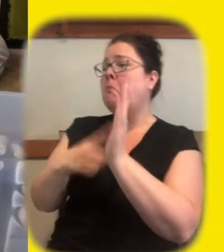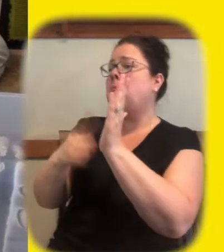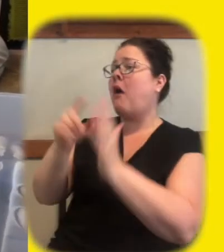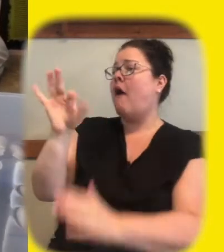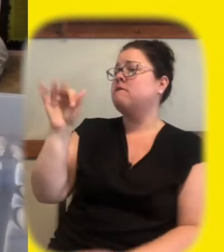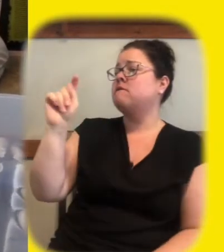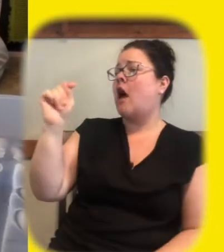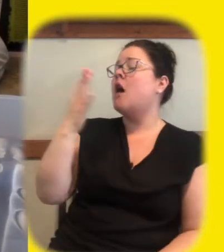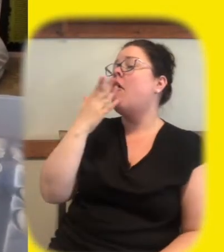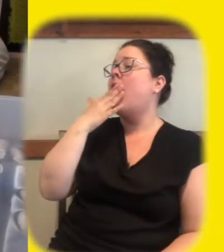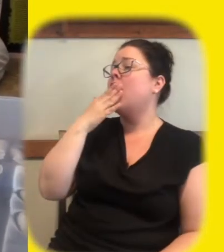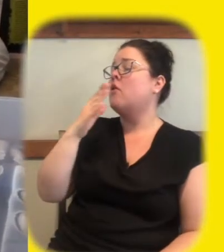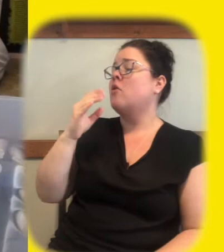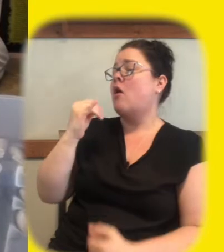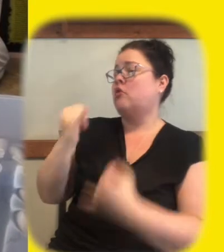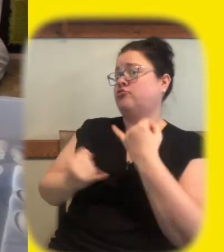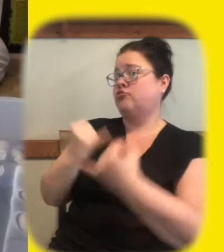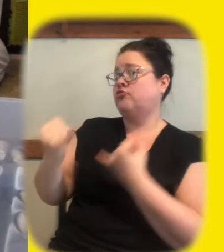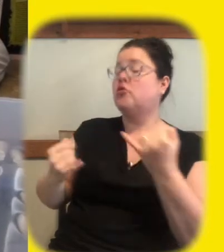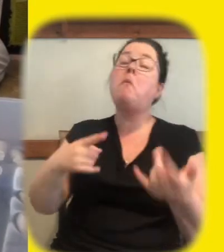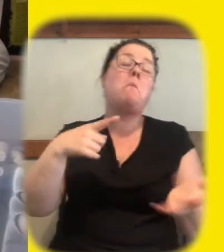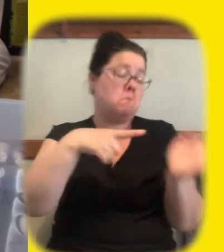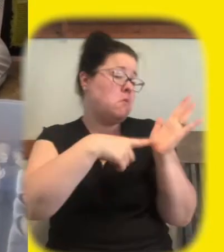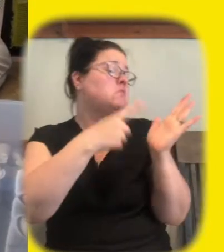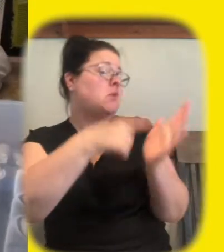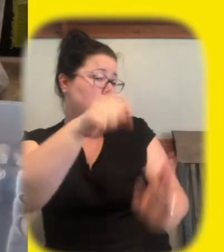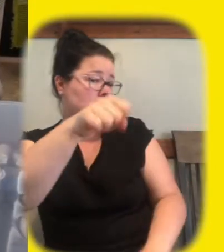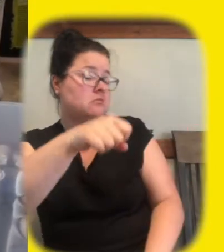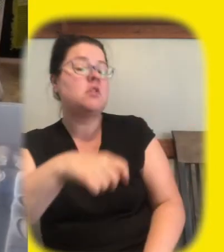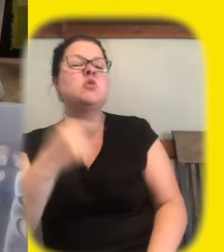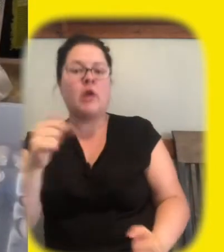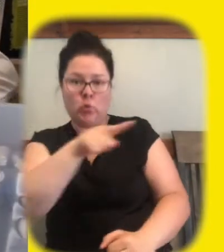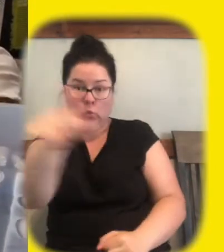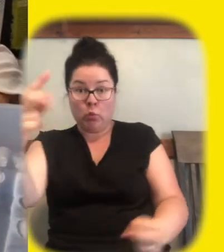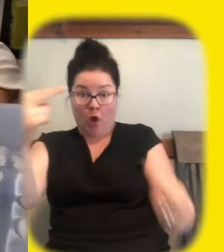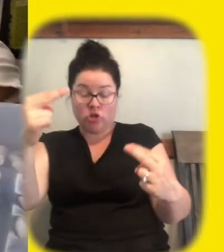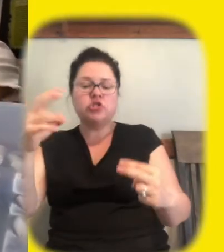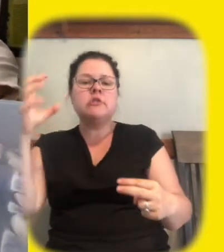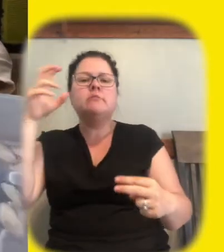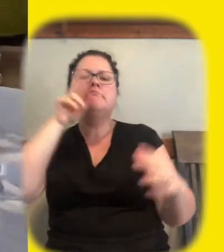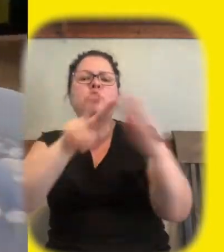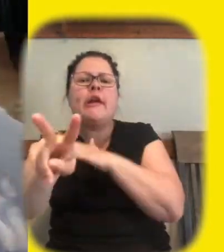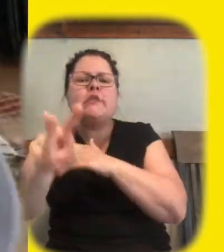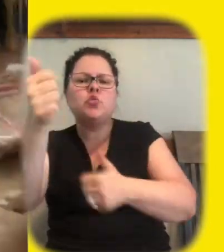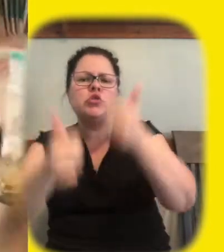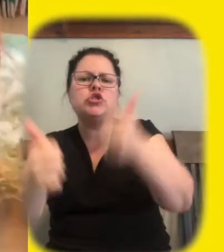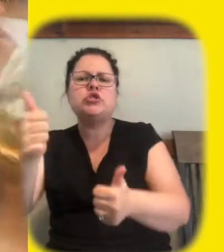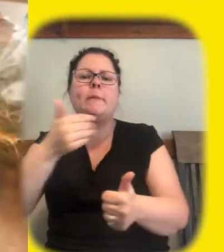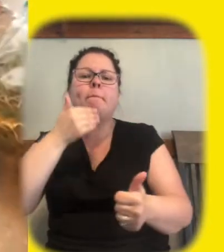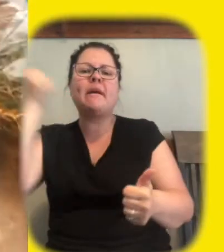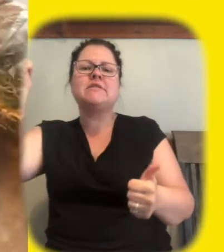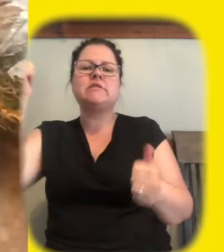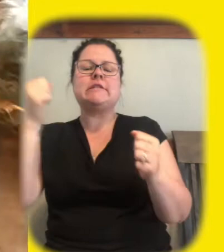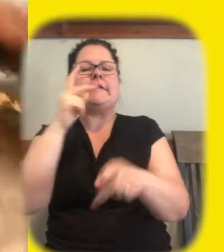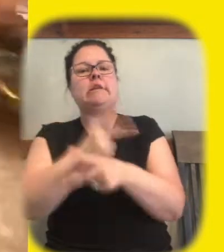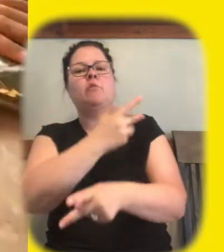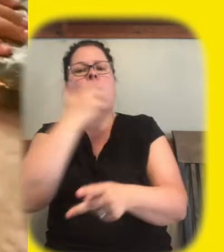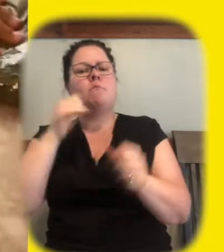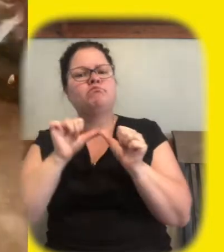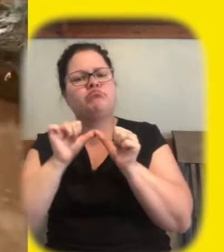sometimes fat can be orange yeah so let's have our audience predict out of our three bags we have a towel